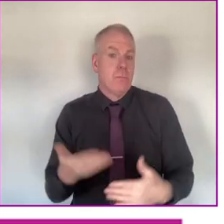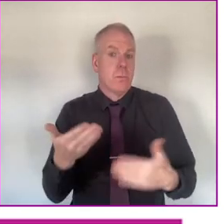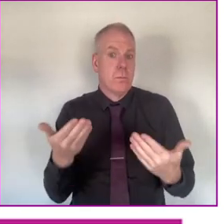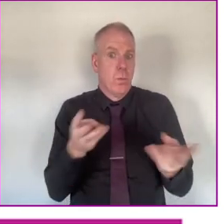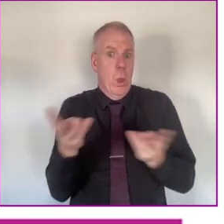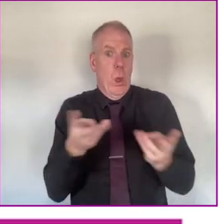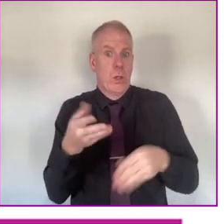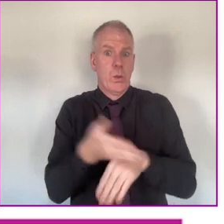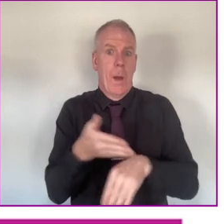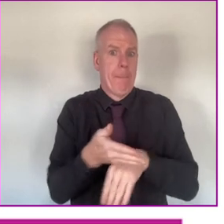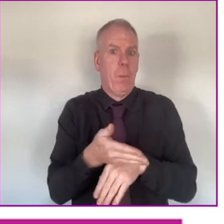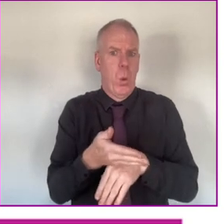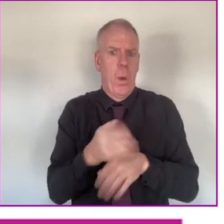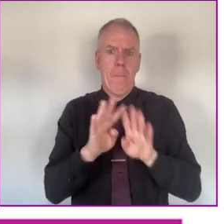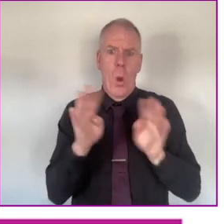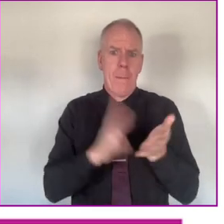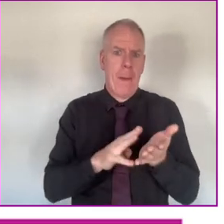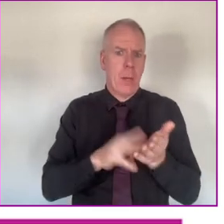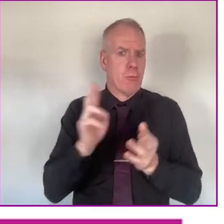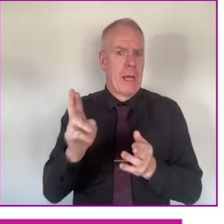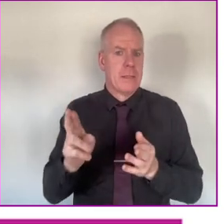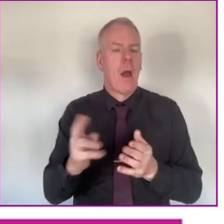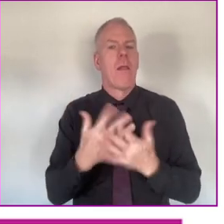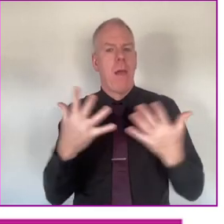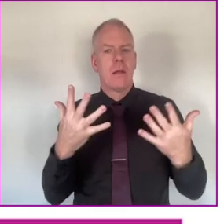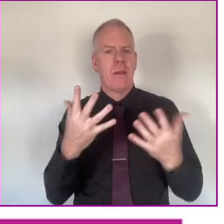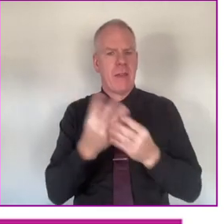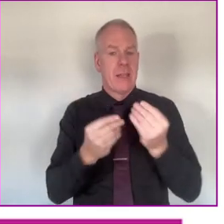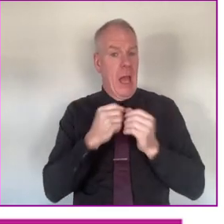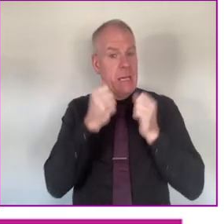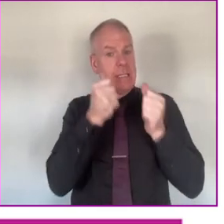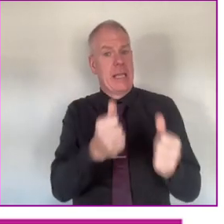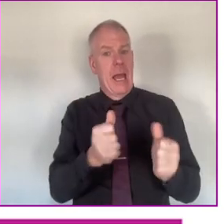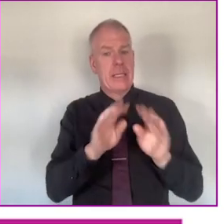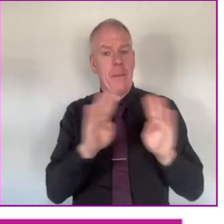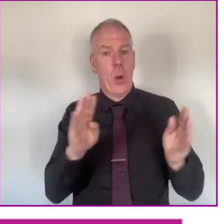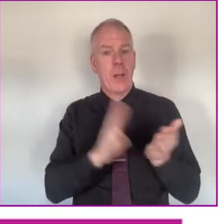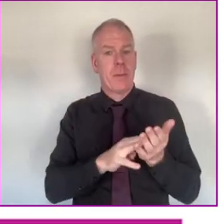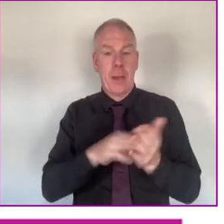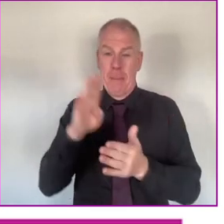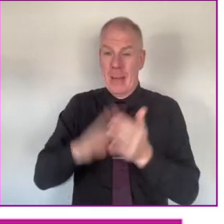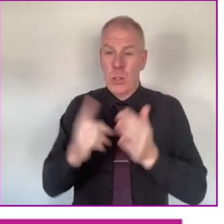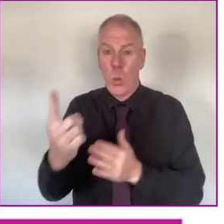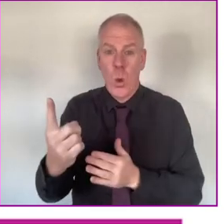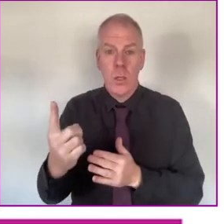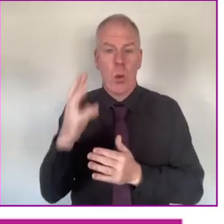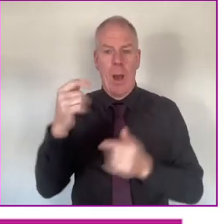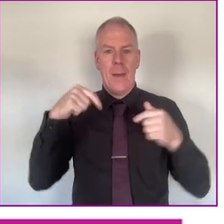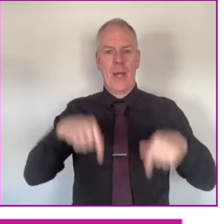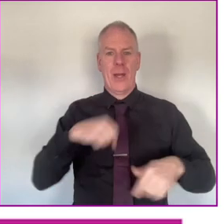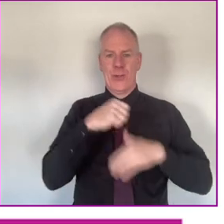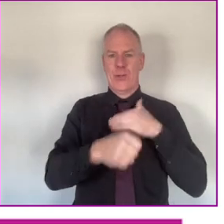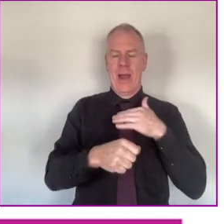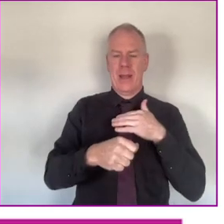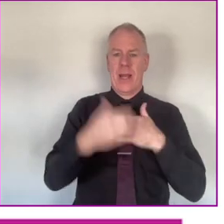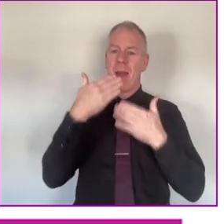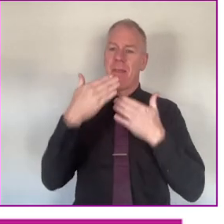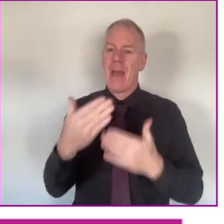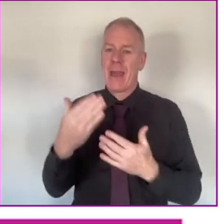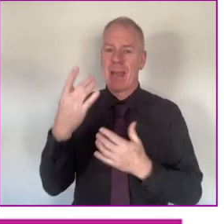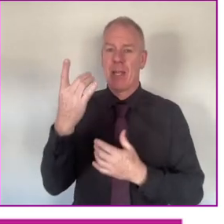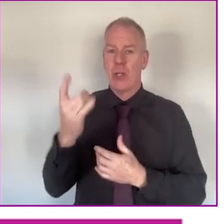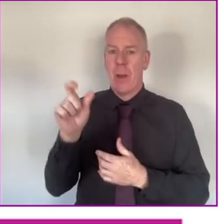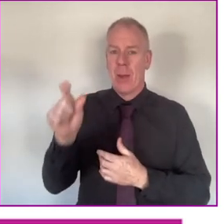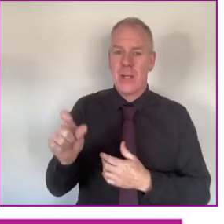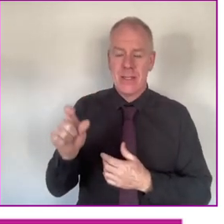It's a job, you know, as a board member. There's lots of things. I attend board meetings. I've actually, I'm missing my first ever board meeting by being here today. And I